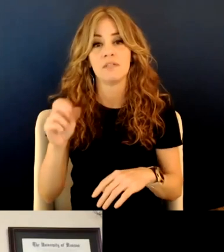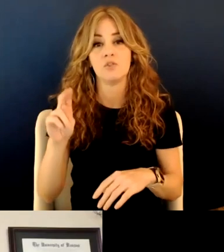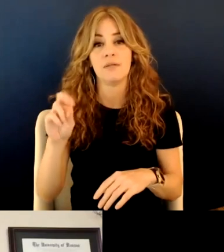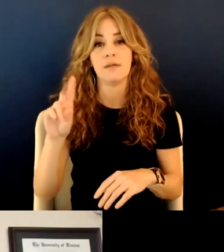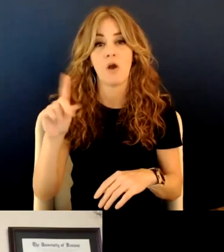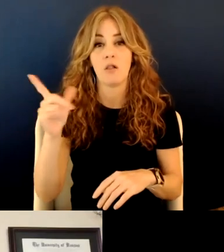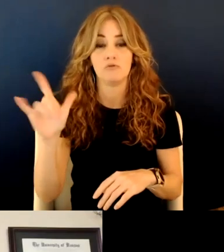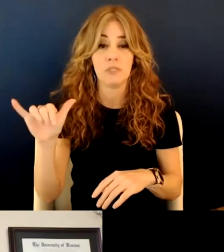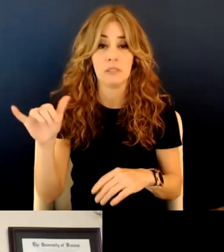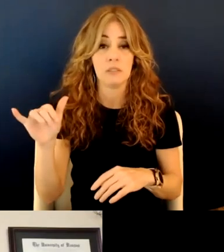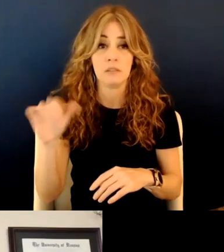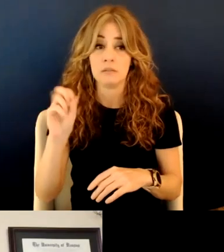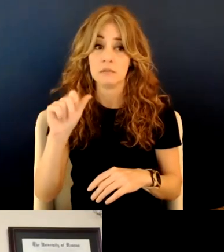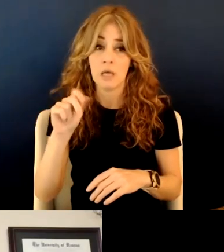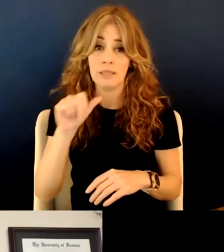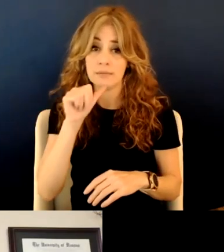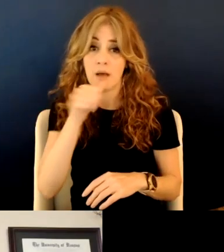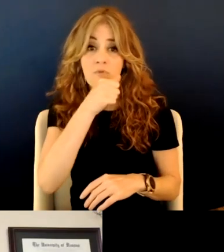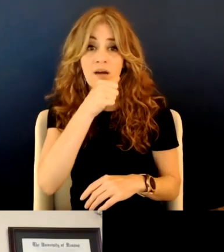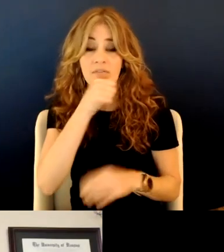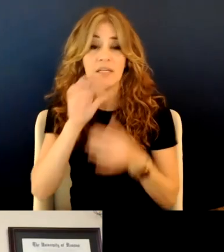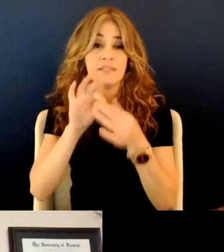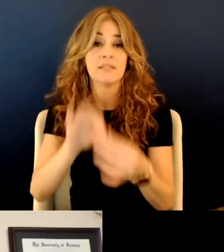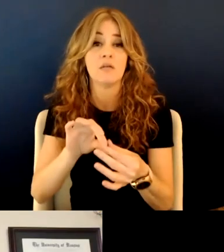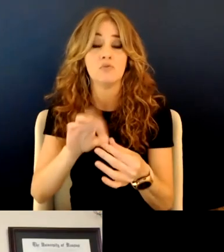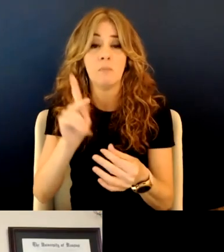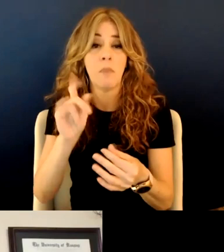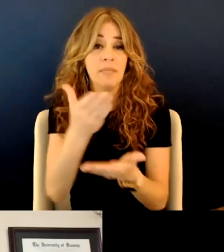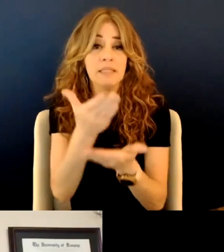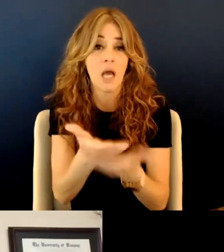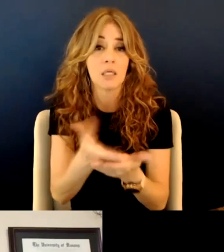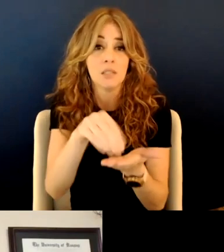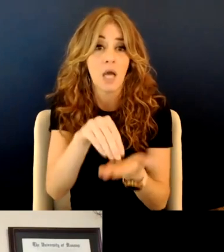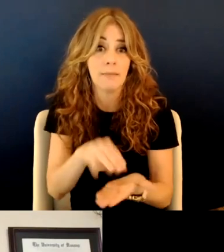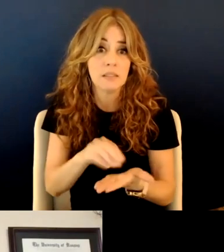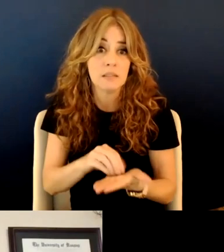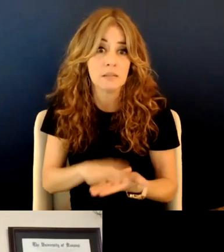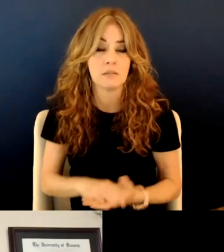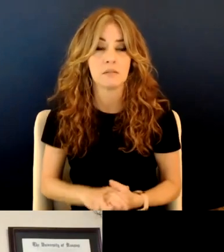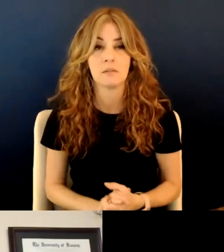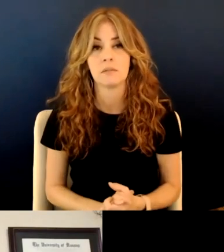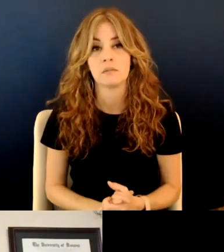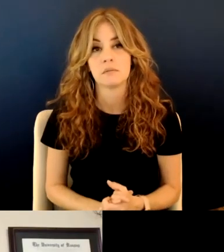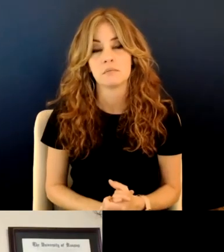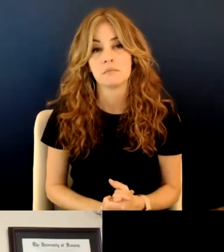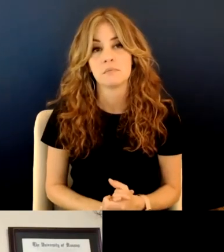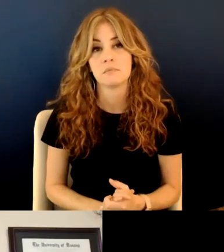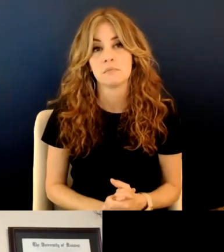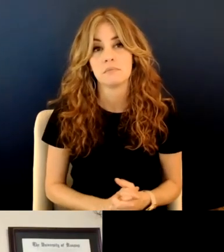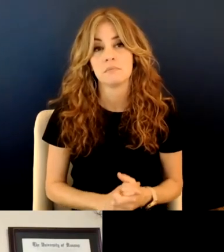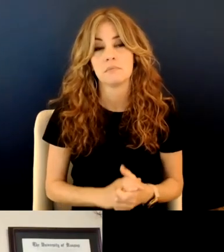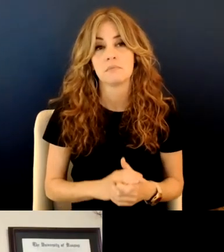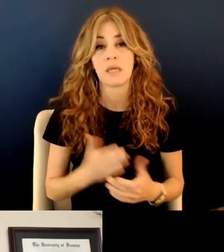is private if it's tied to public documentation. So, um, and really, um, and I'm happy to share